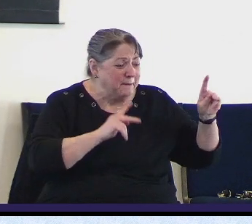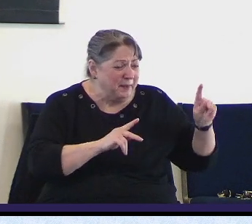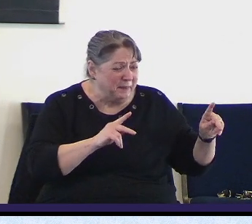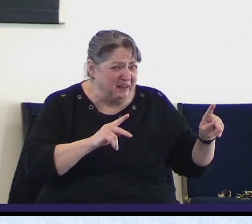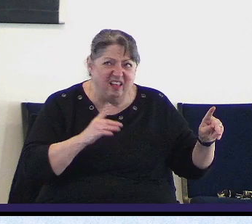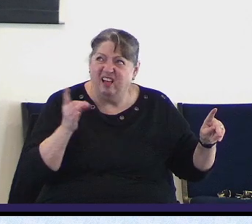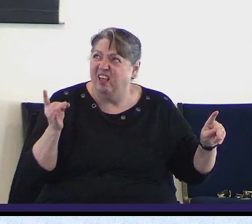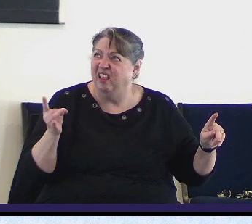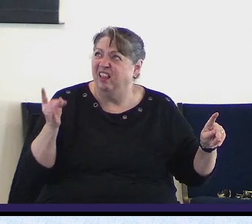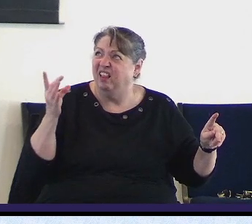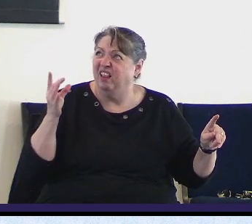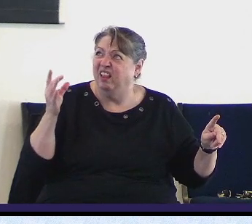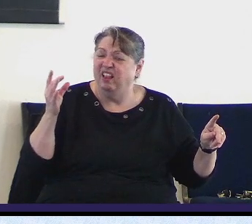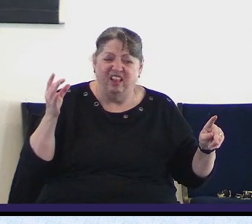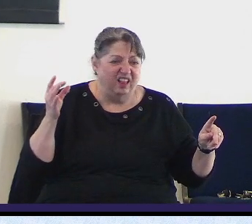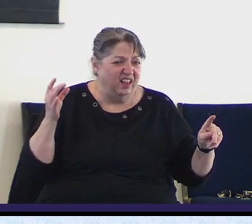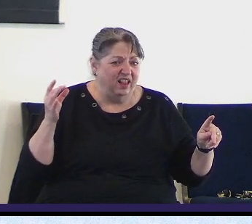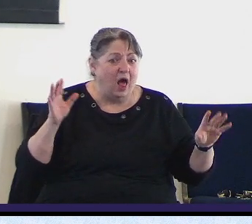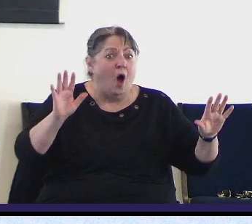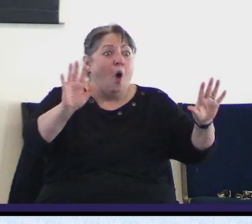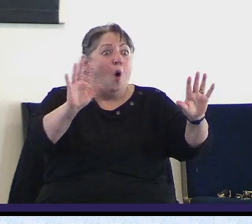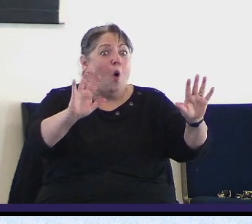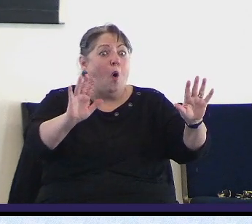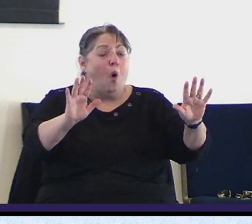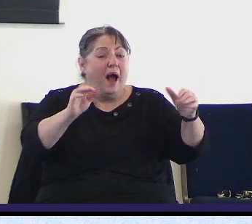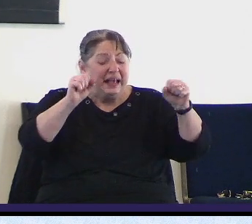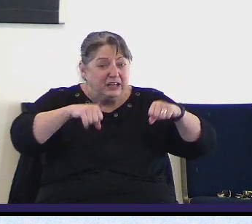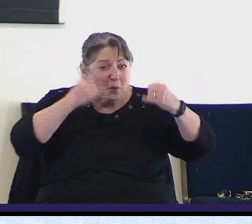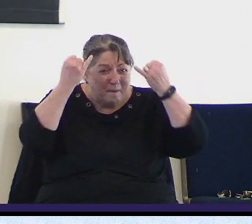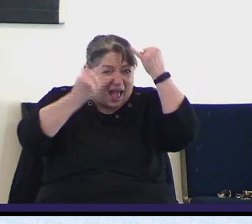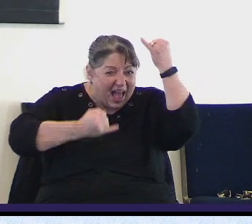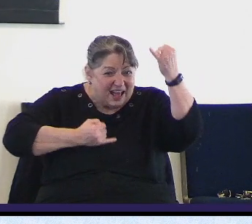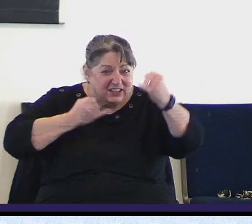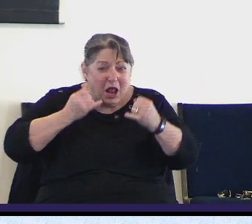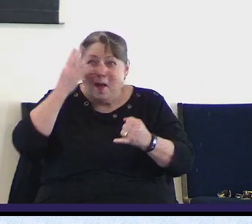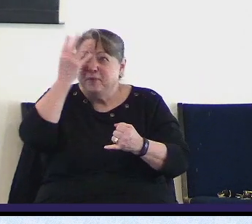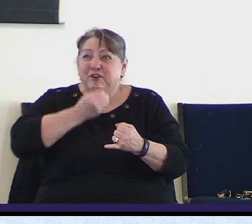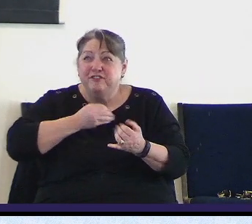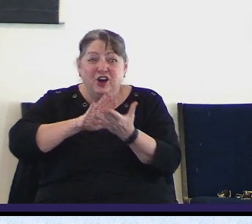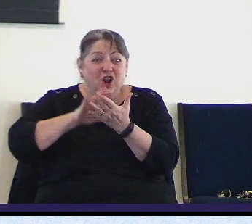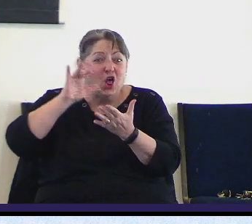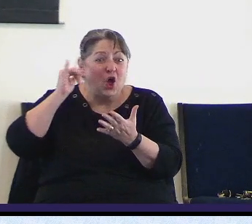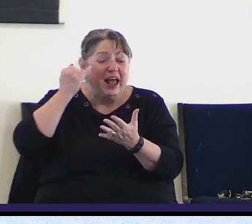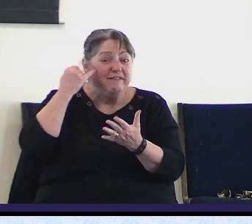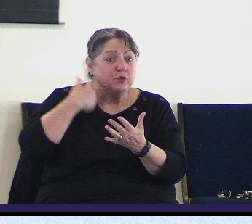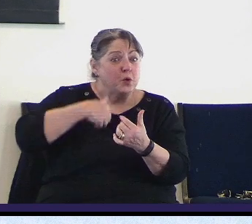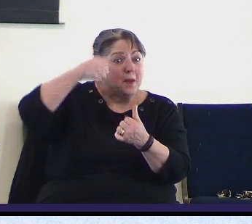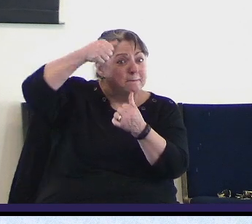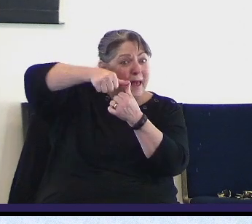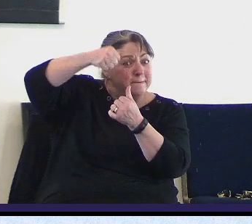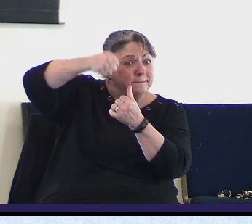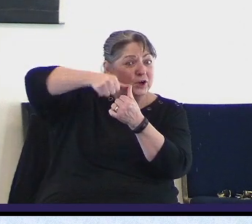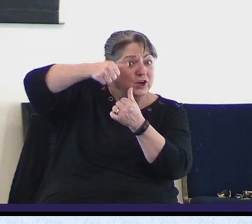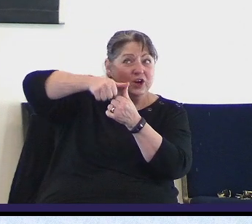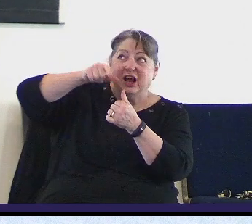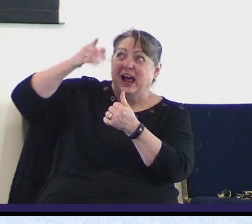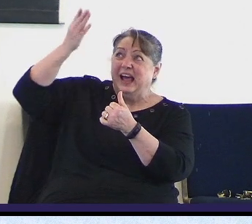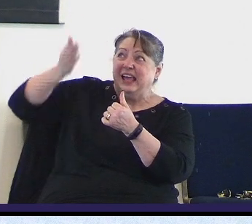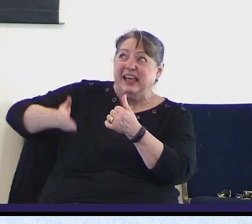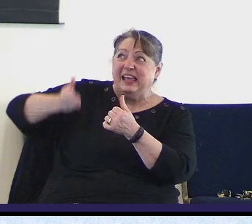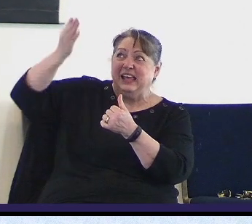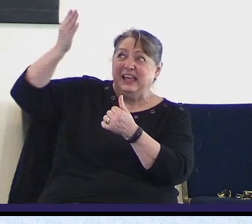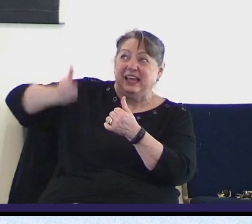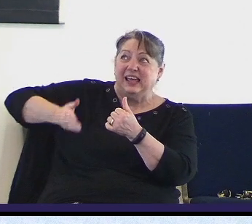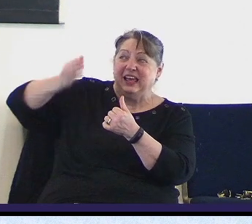light and glory would shine over all our days if we always would remember that he means just